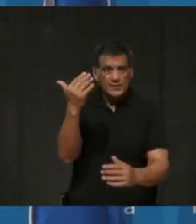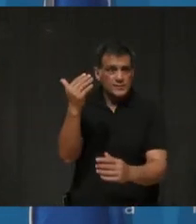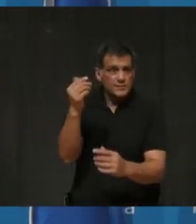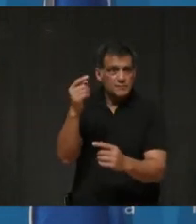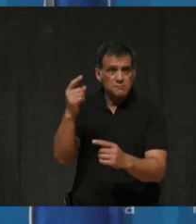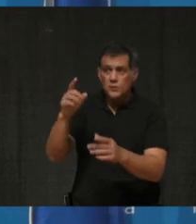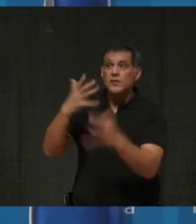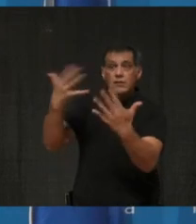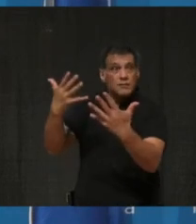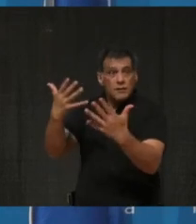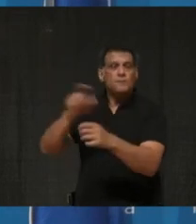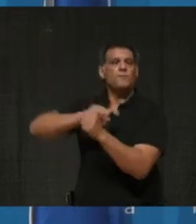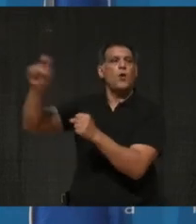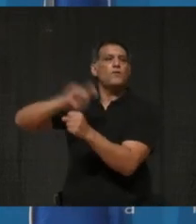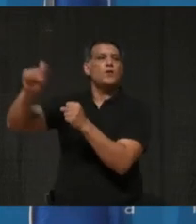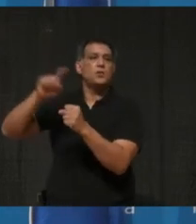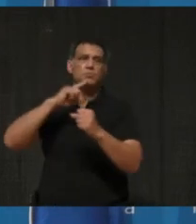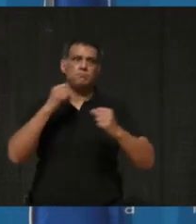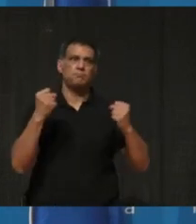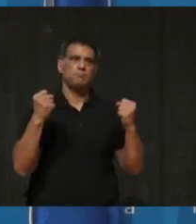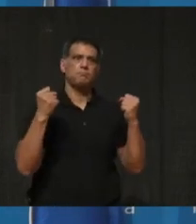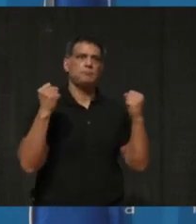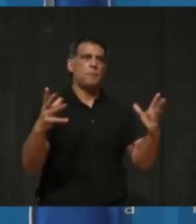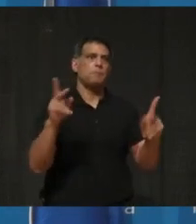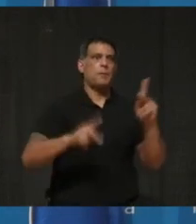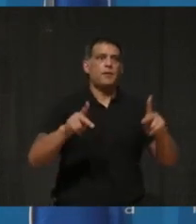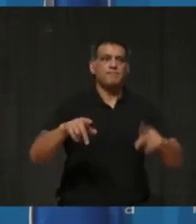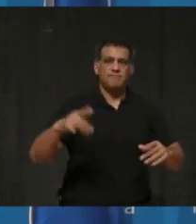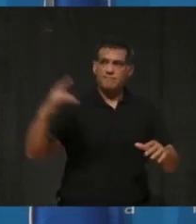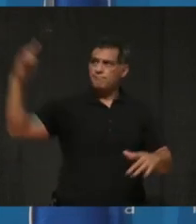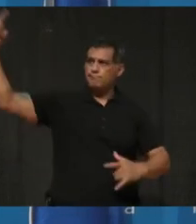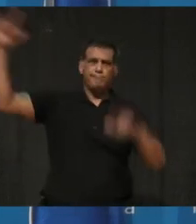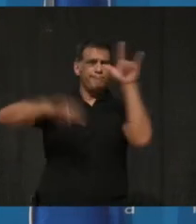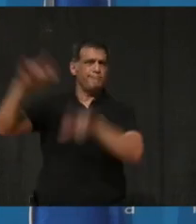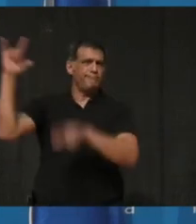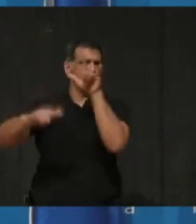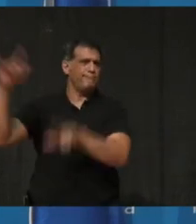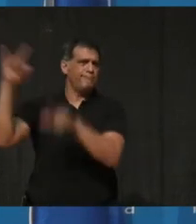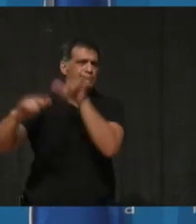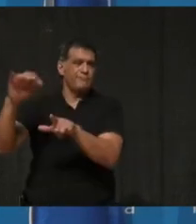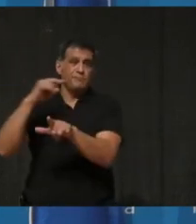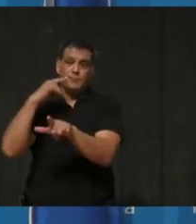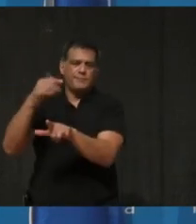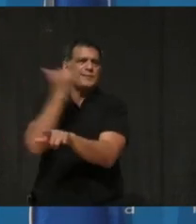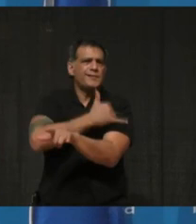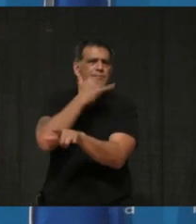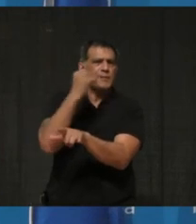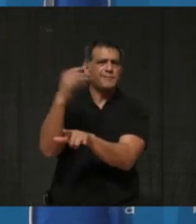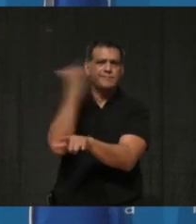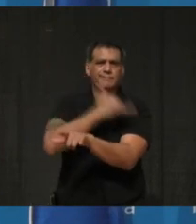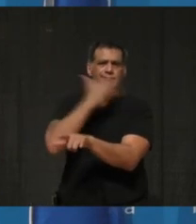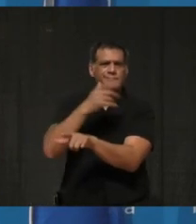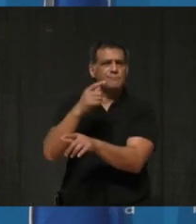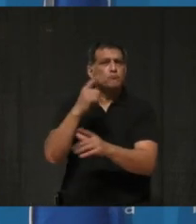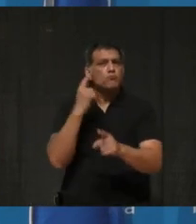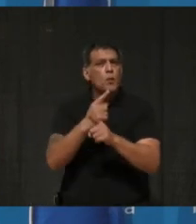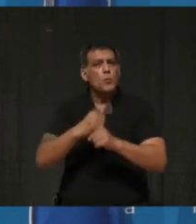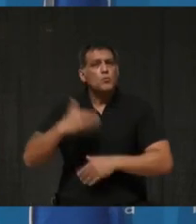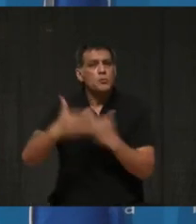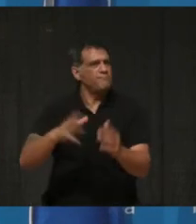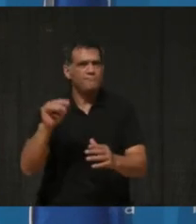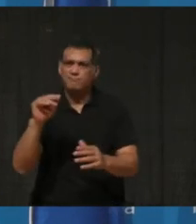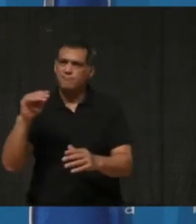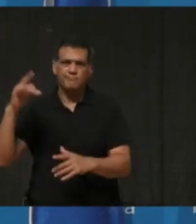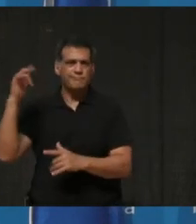cross through Pearson Airport every single day. And we also know that it's only the people who cross that are on